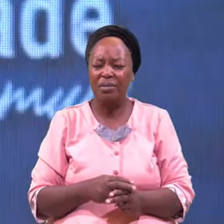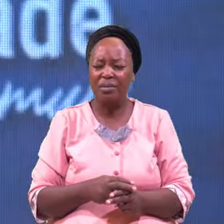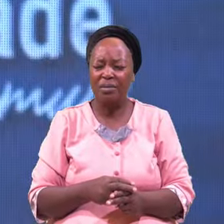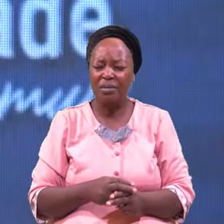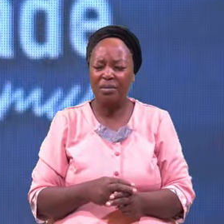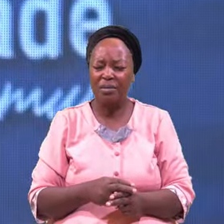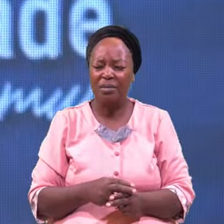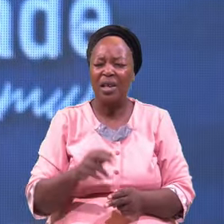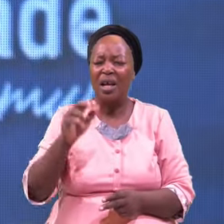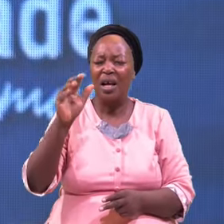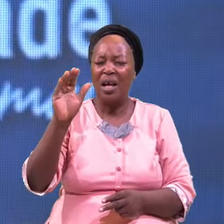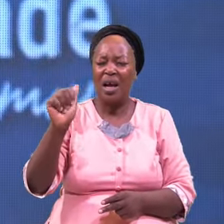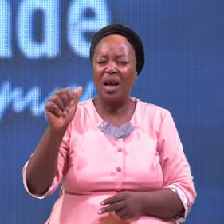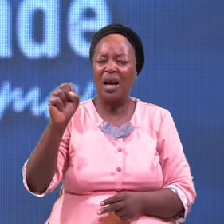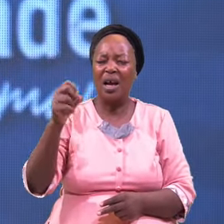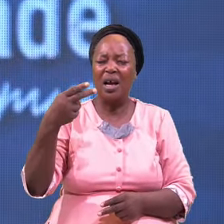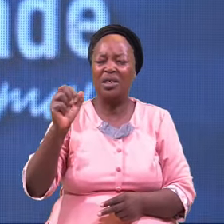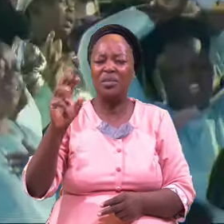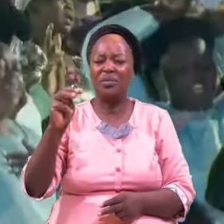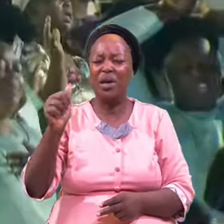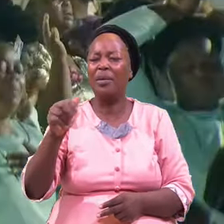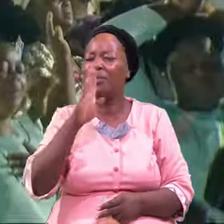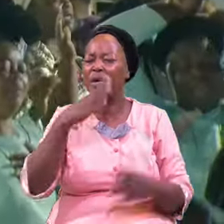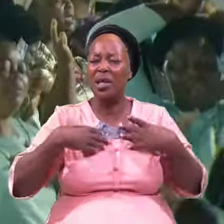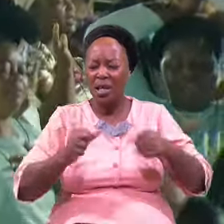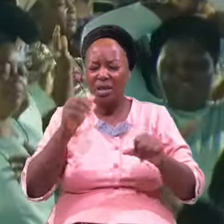Asthma Be Healed In Jesus Name